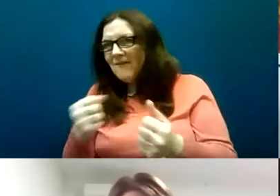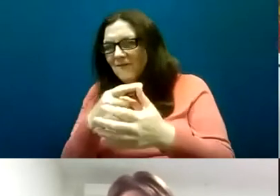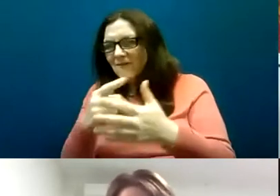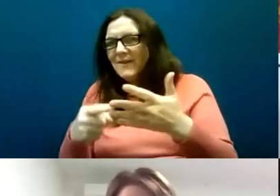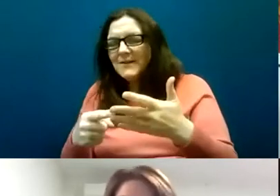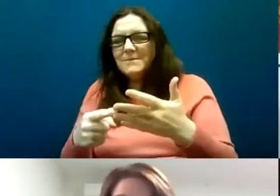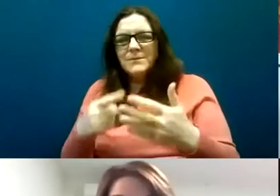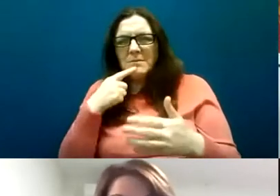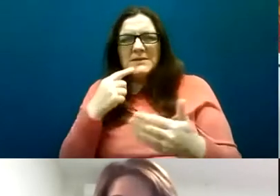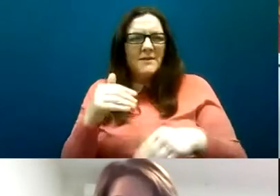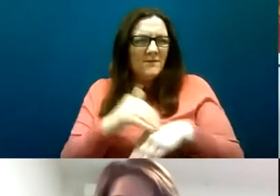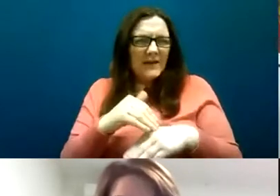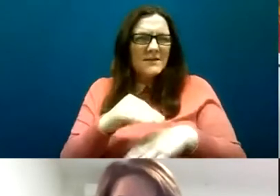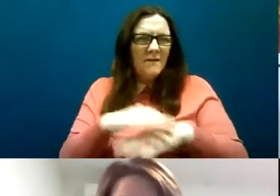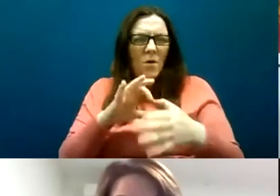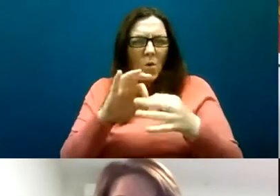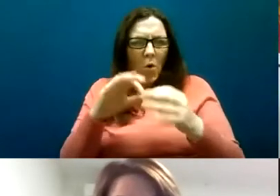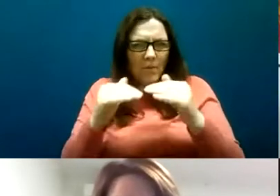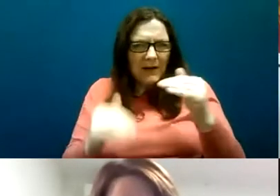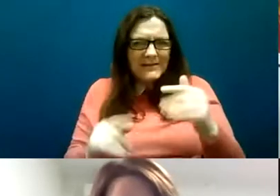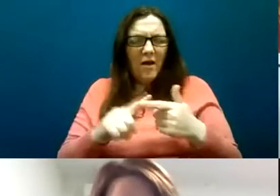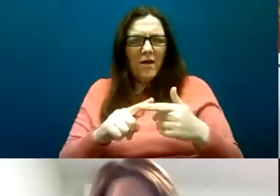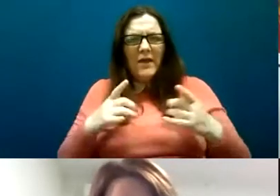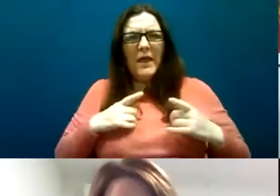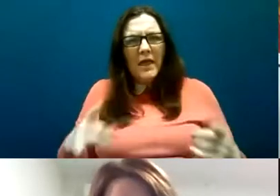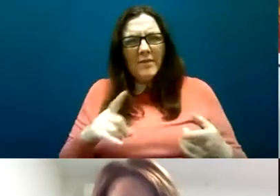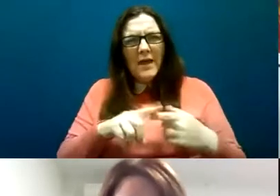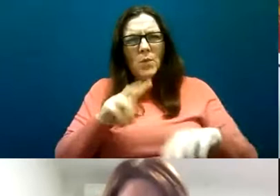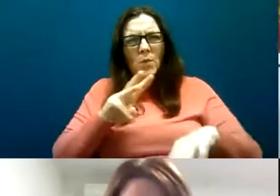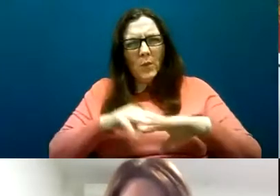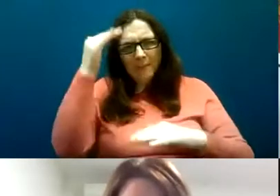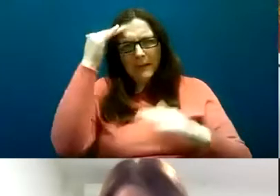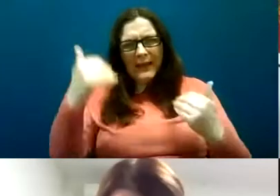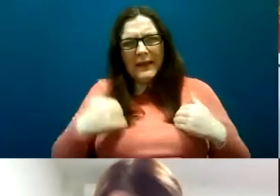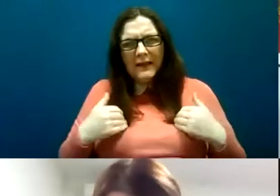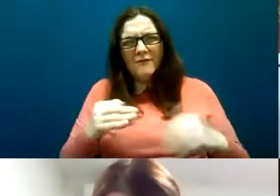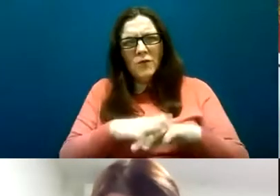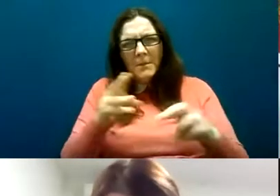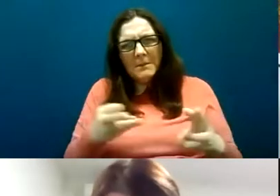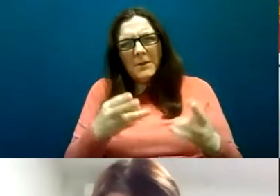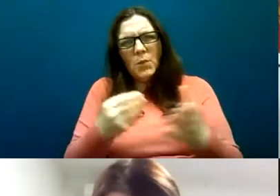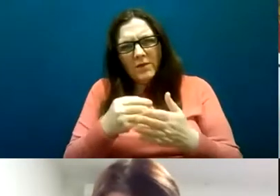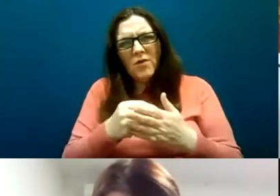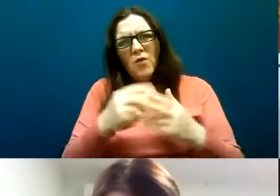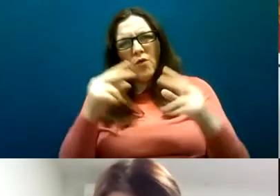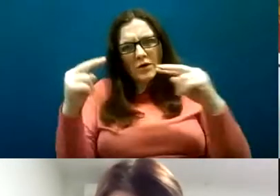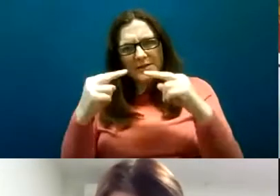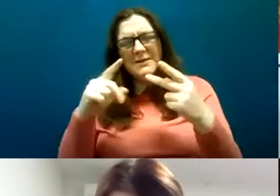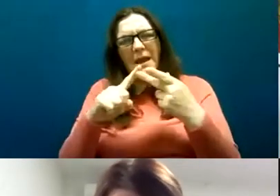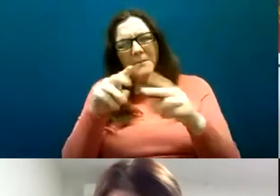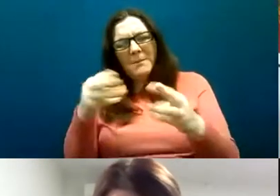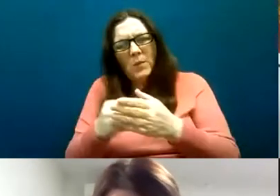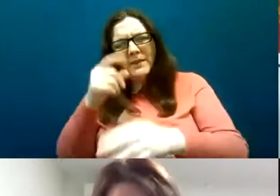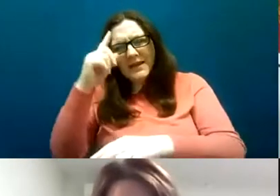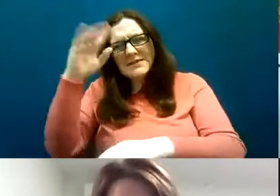and on the health and well-being of people with autism and similarly with people with intellectual disability and